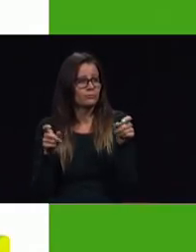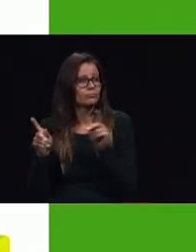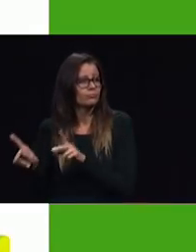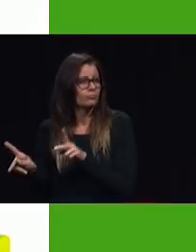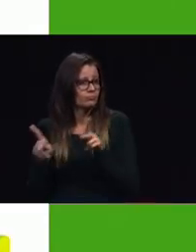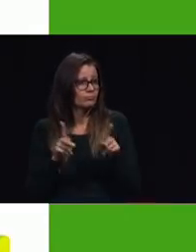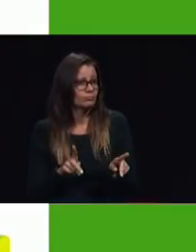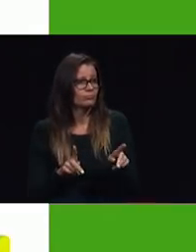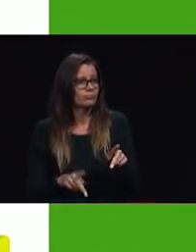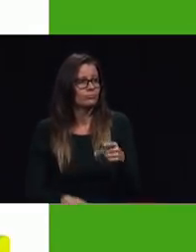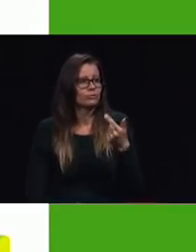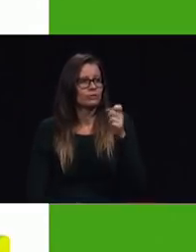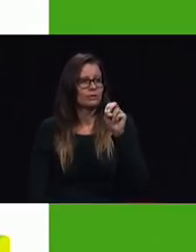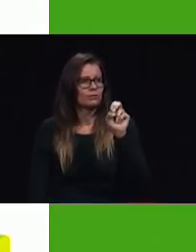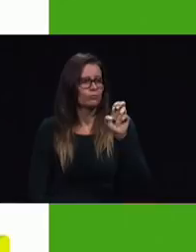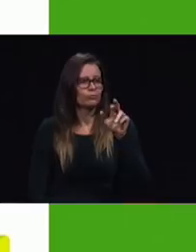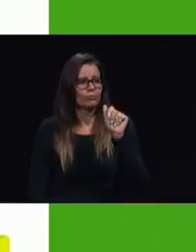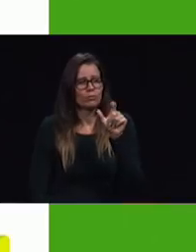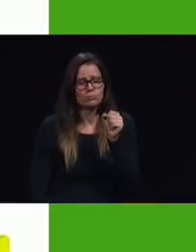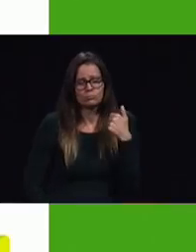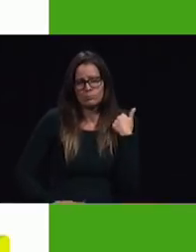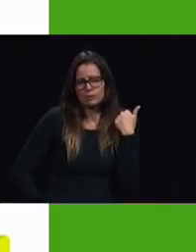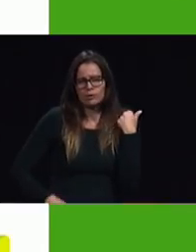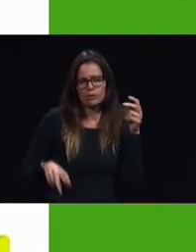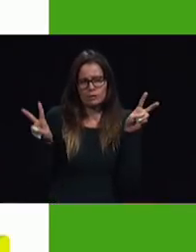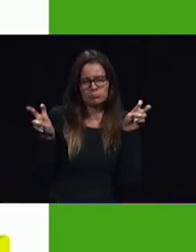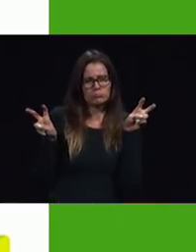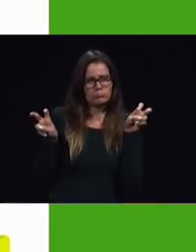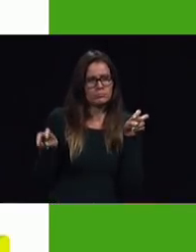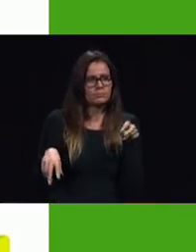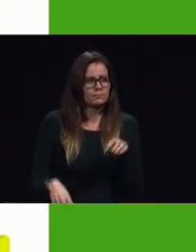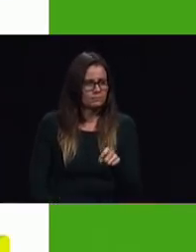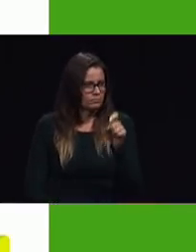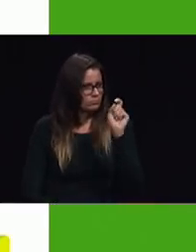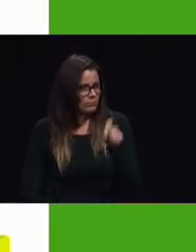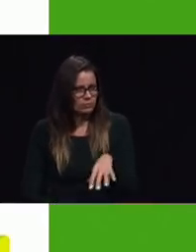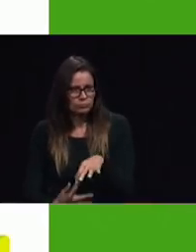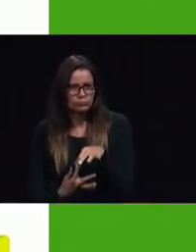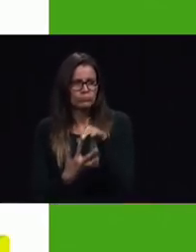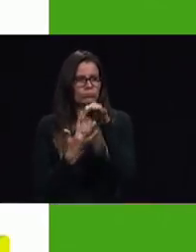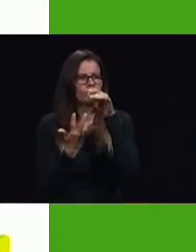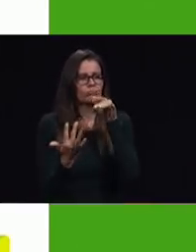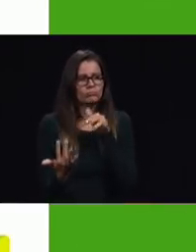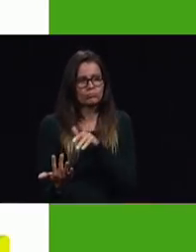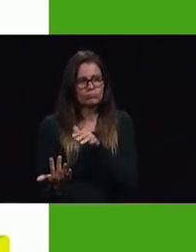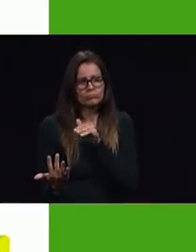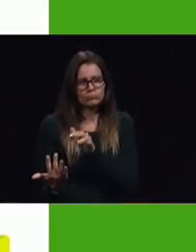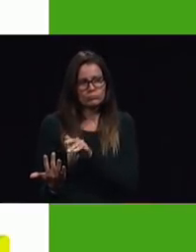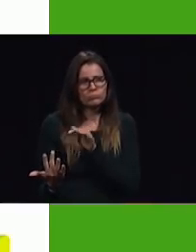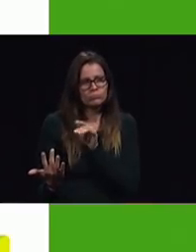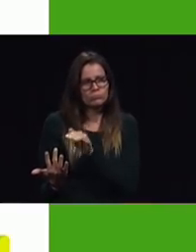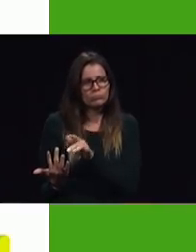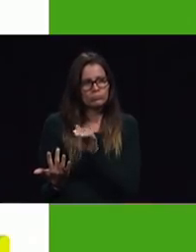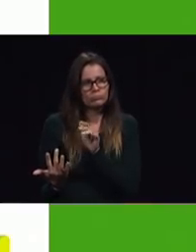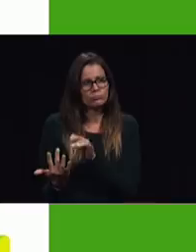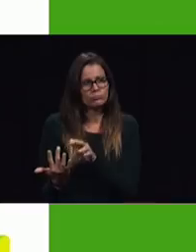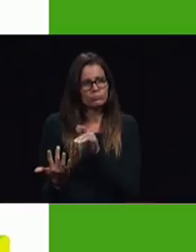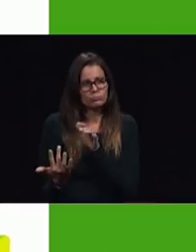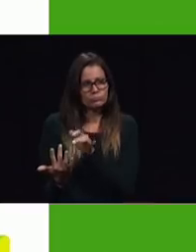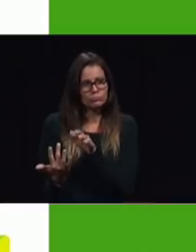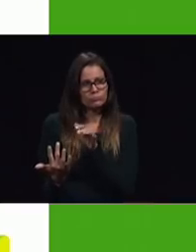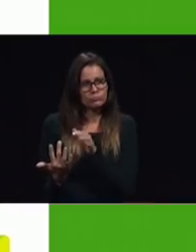in their planning they are to give special study to the work that can be done by the laity for their friends and neighbors